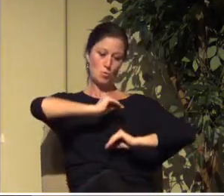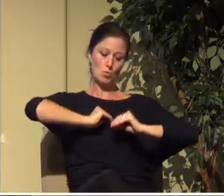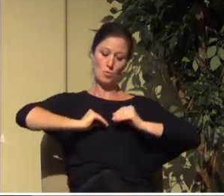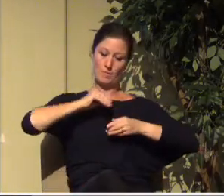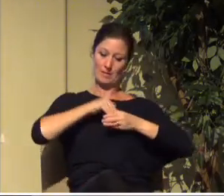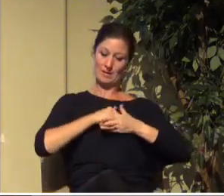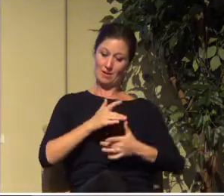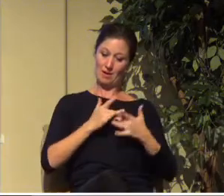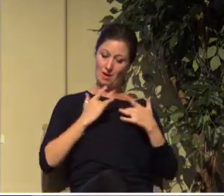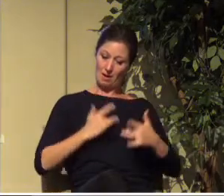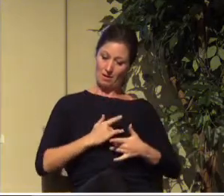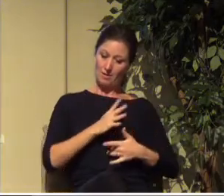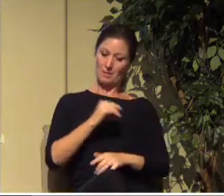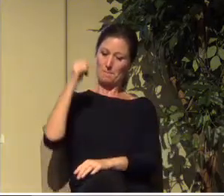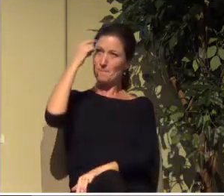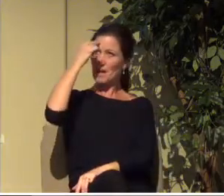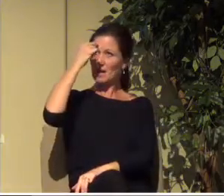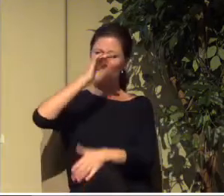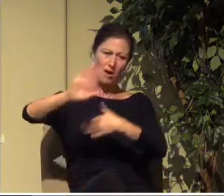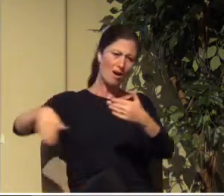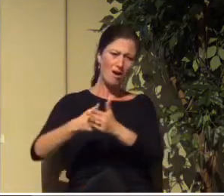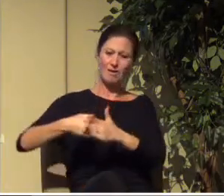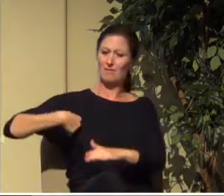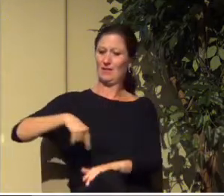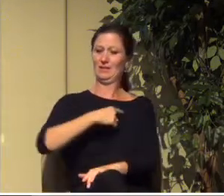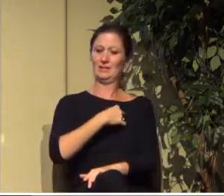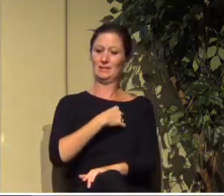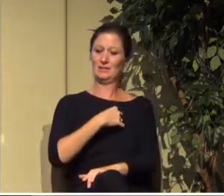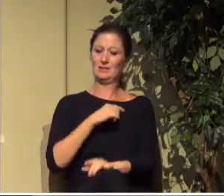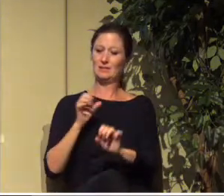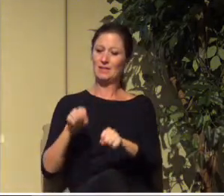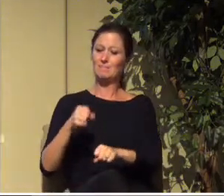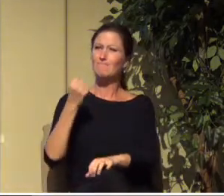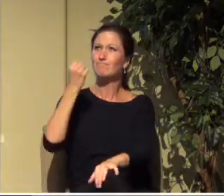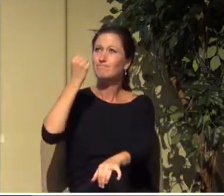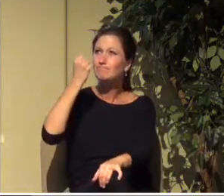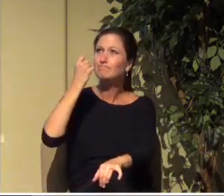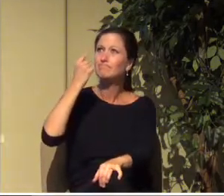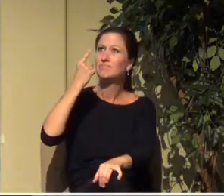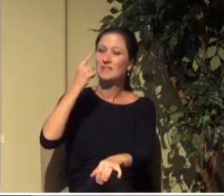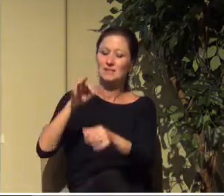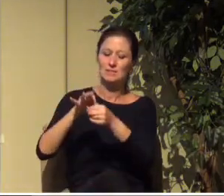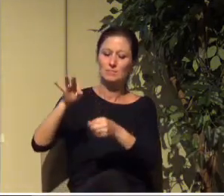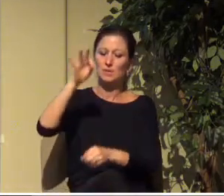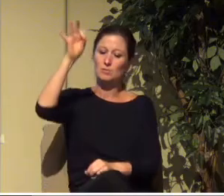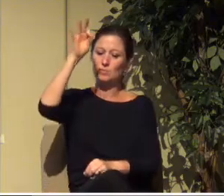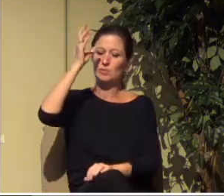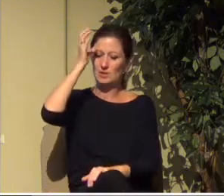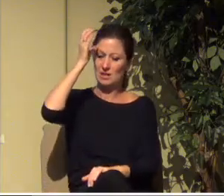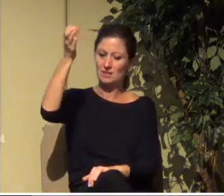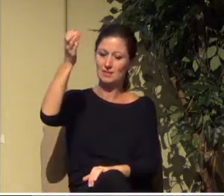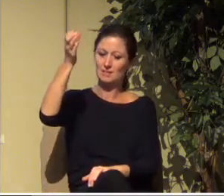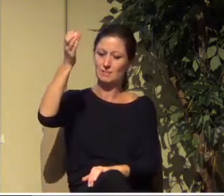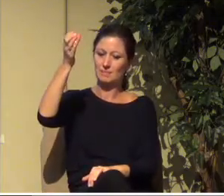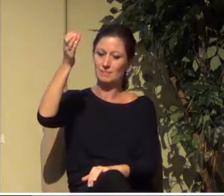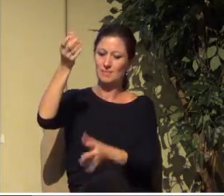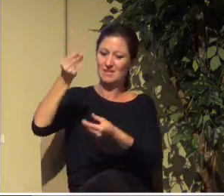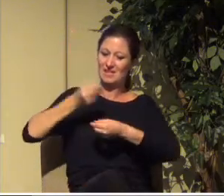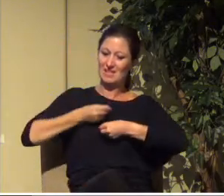to grow and grasp onto spiritual concepts, which are life-giving and foundational